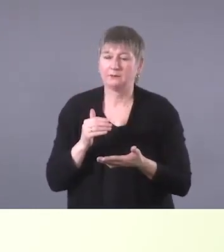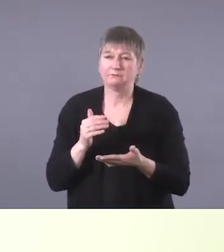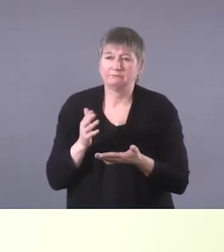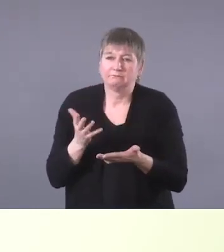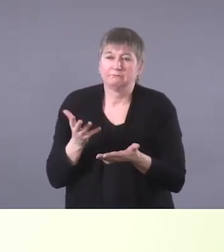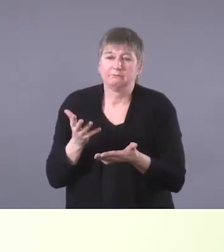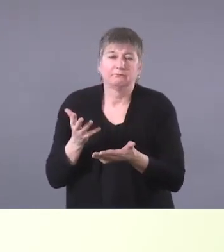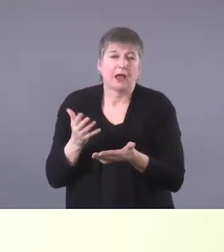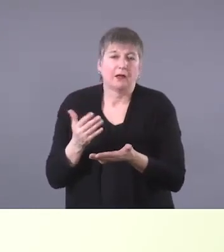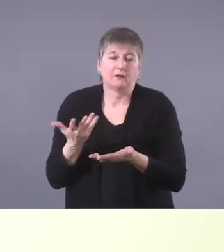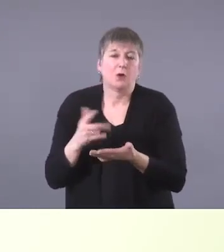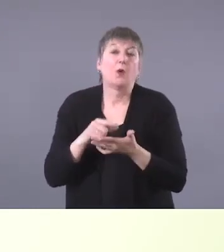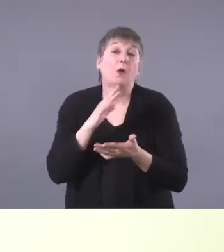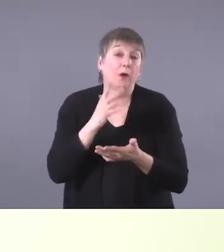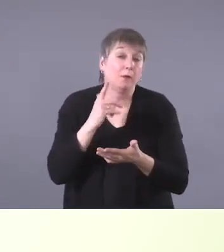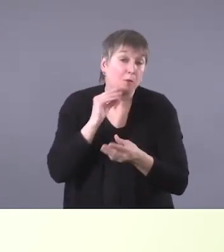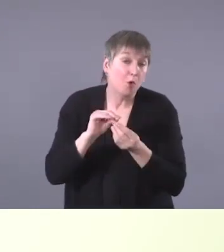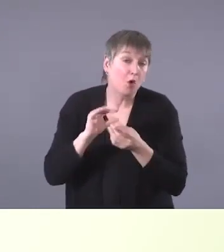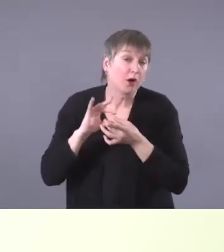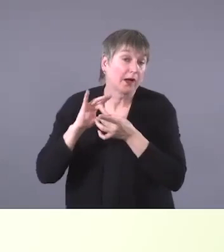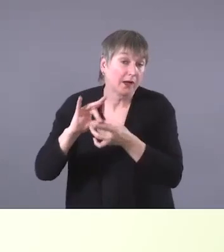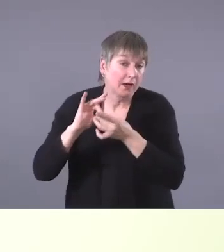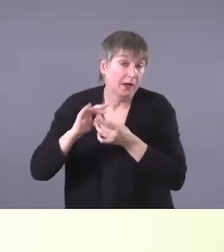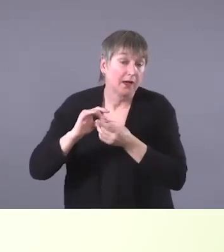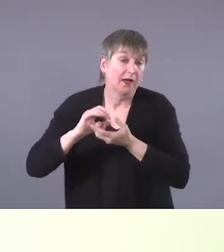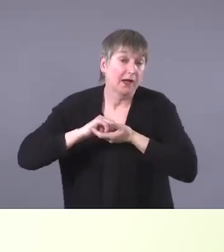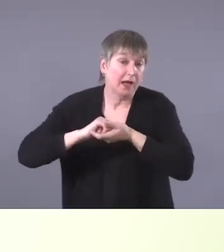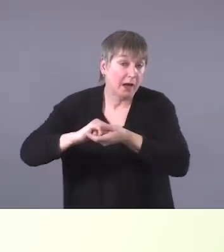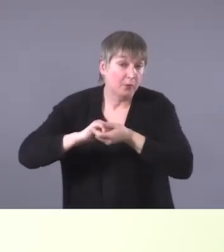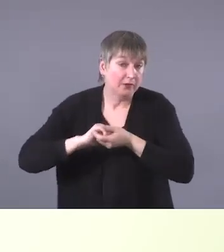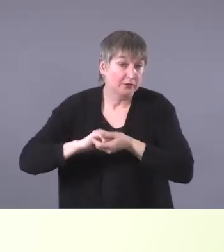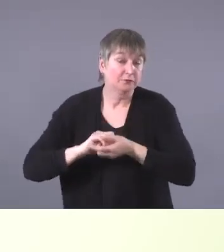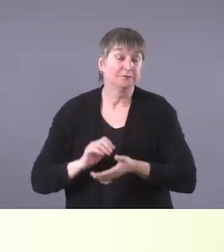collaboration and, and make for a better working relationship.